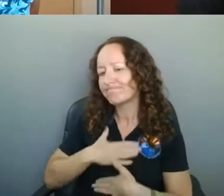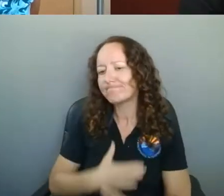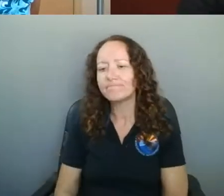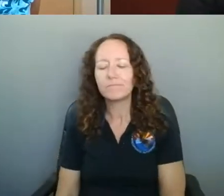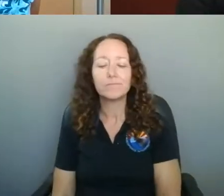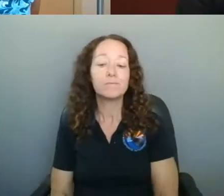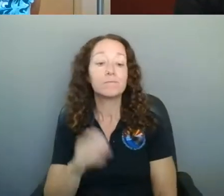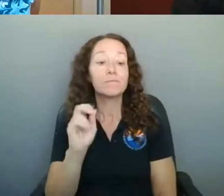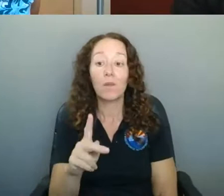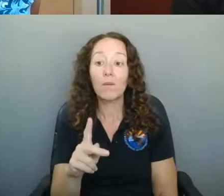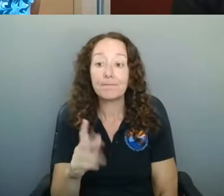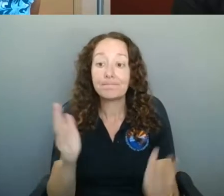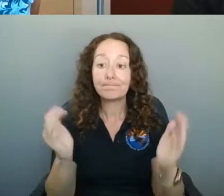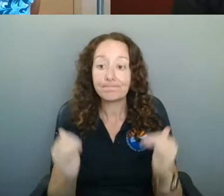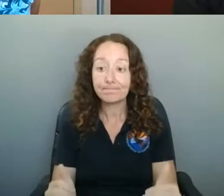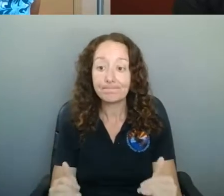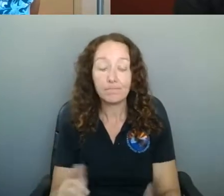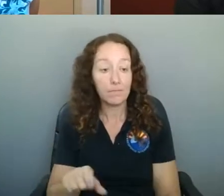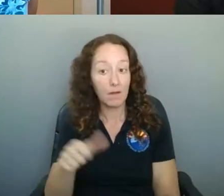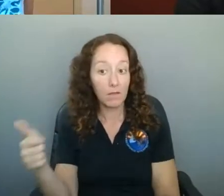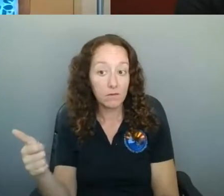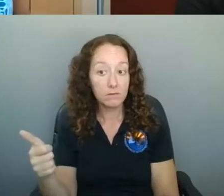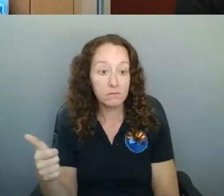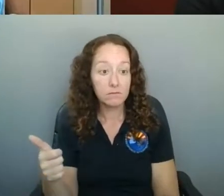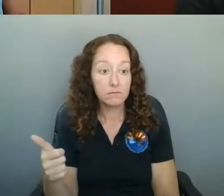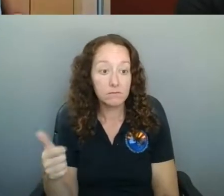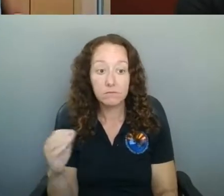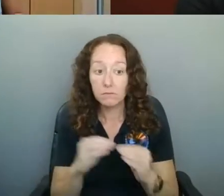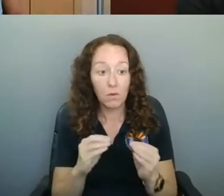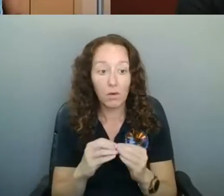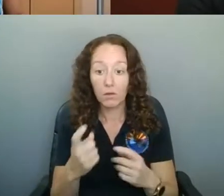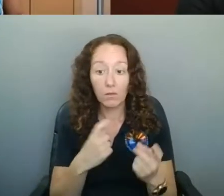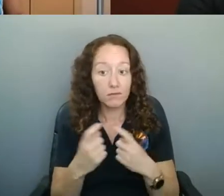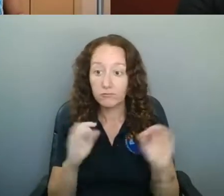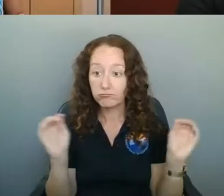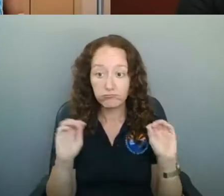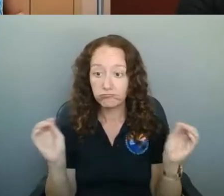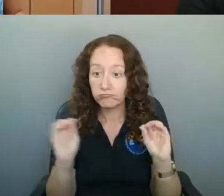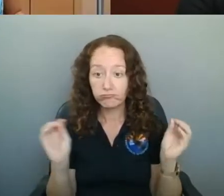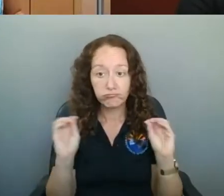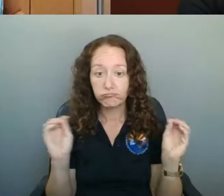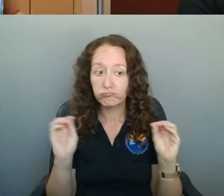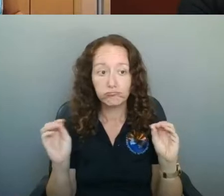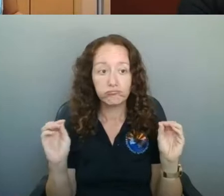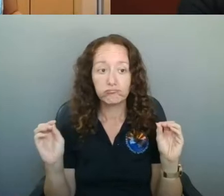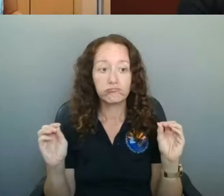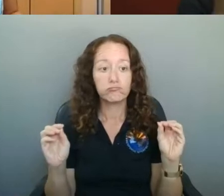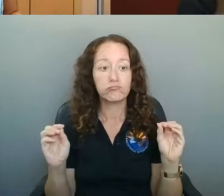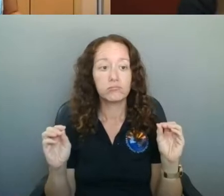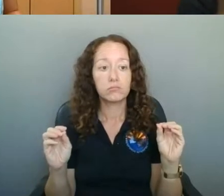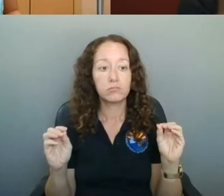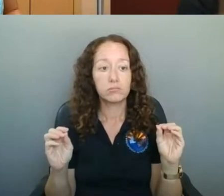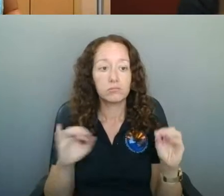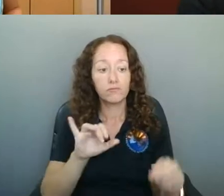All right. We'll move on. Nobody else? No other questions out there at this point. John, anything